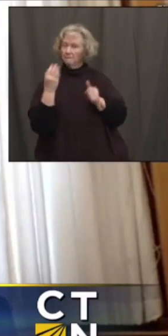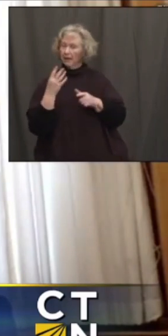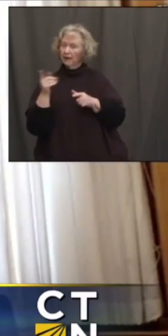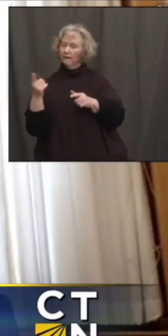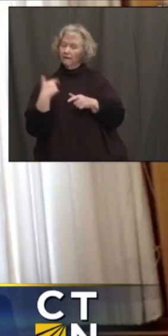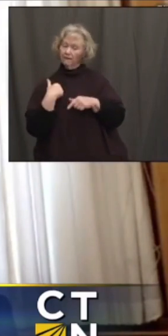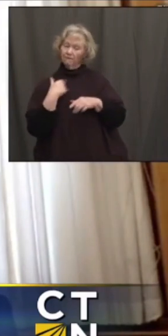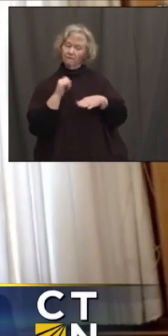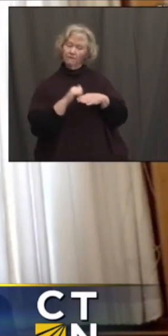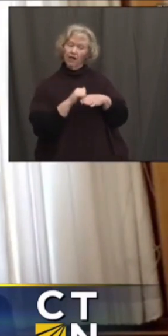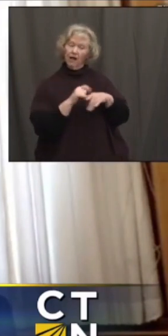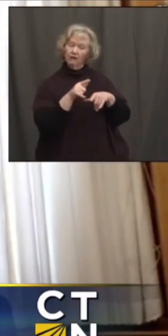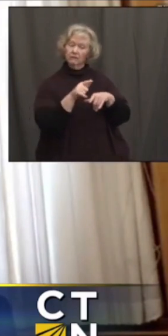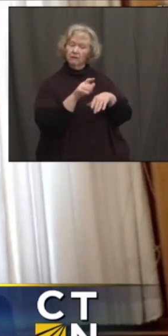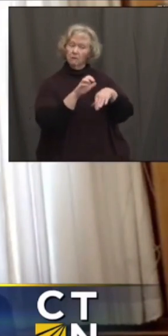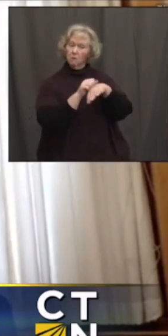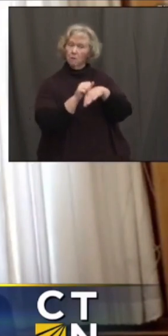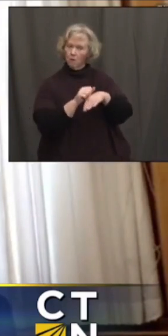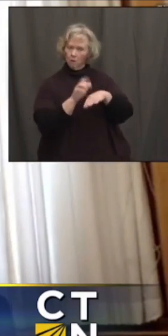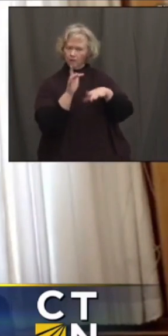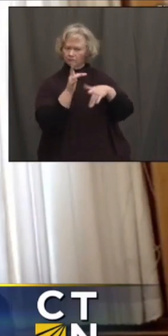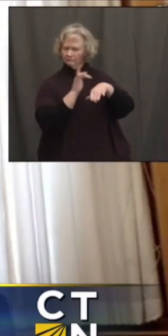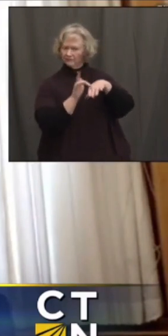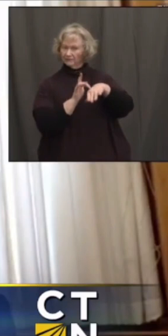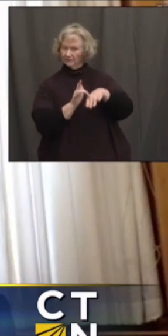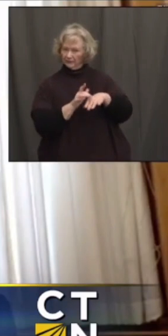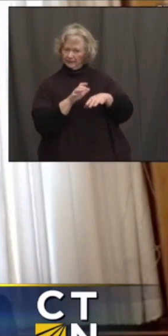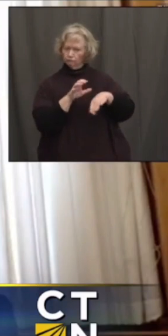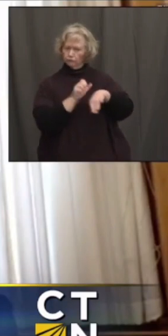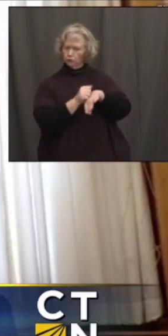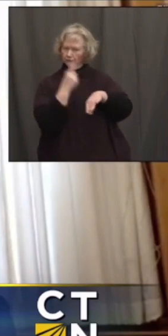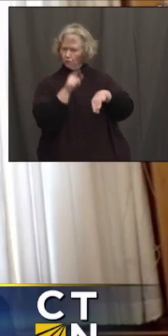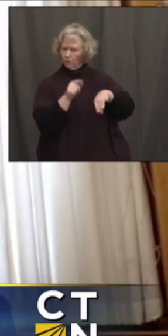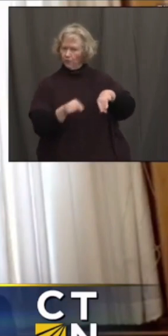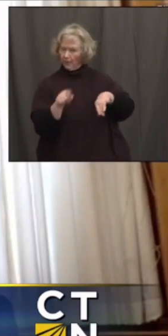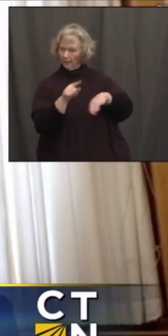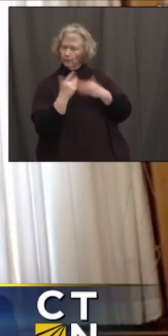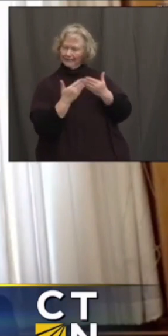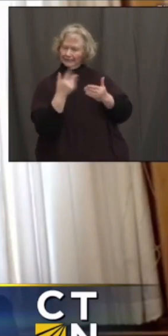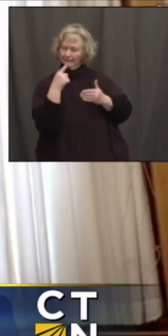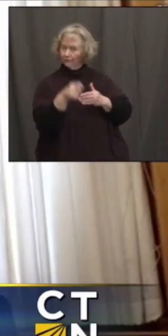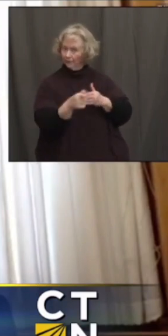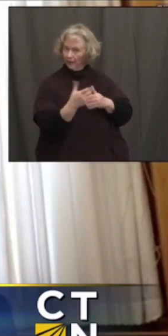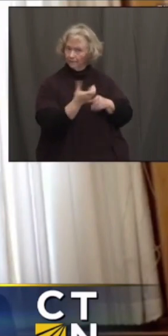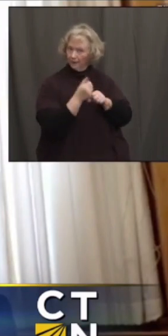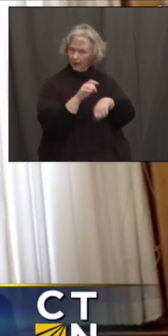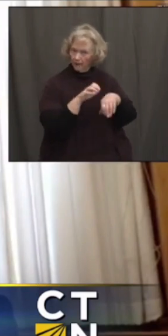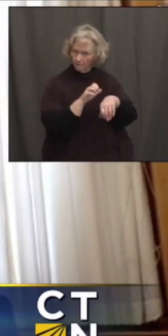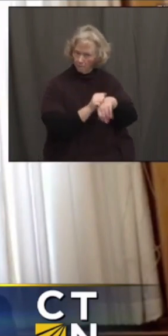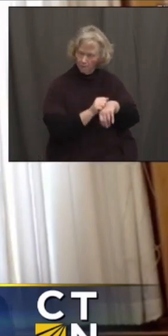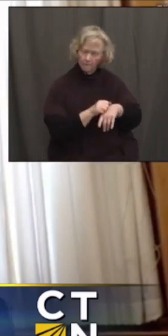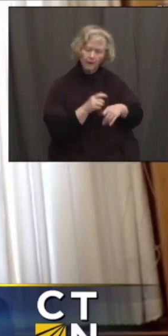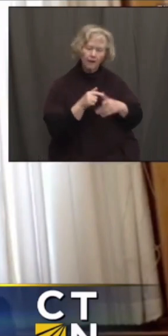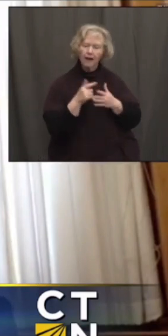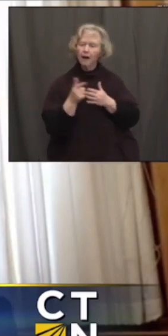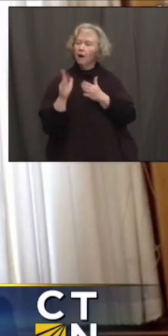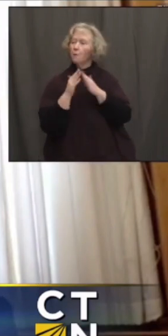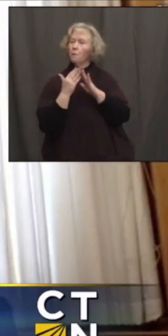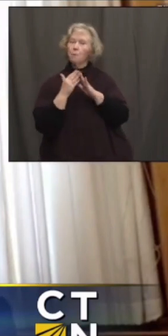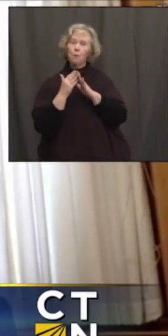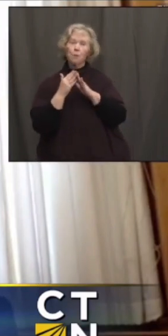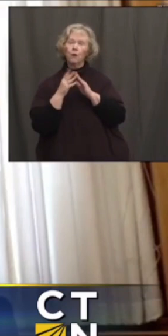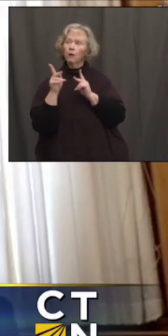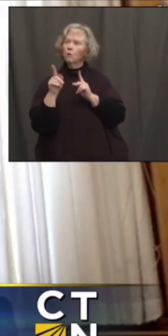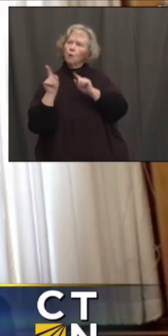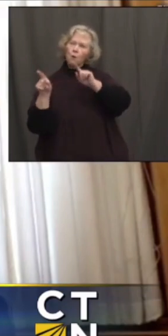slots to make sure that people in those zip codes have easier access to book an appointment. We've got community health workers now out, literally